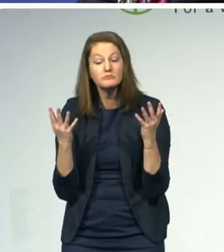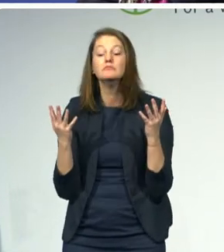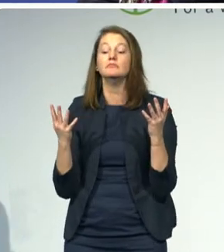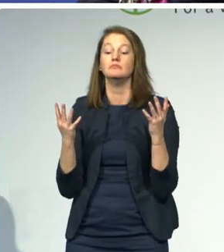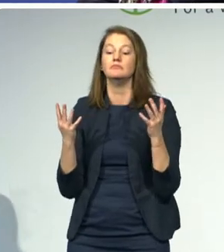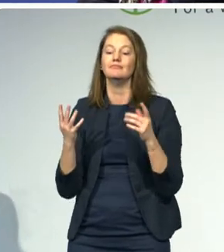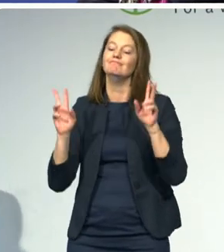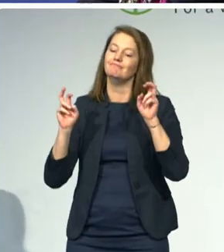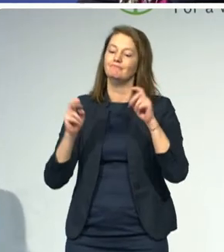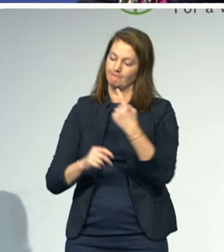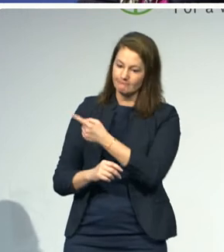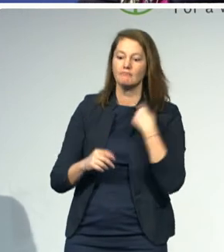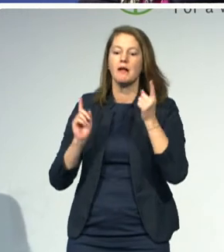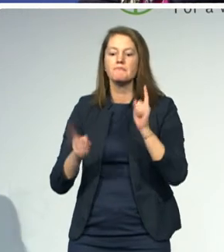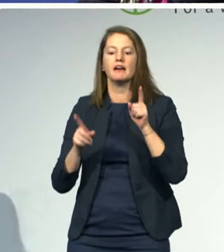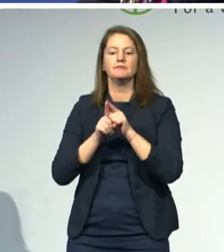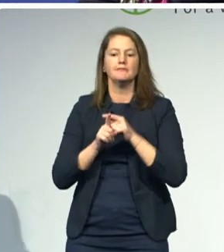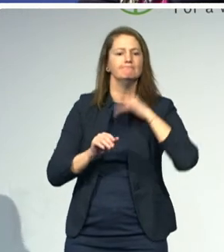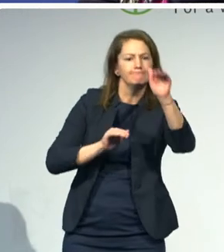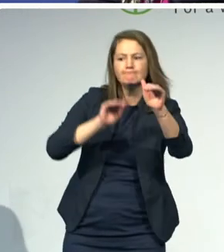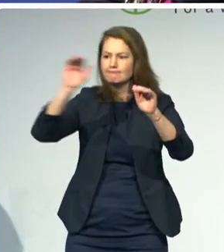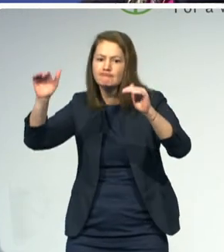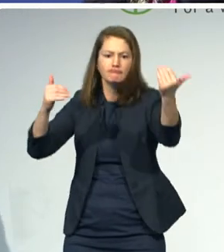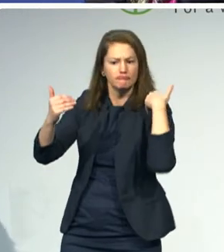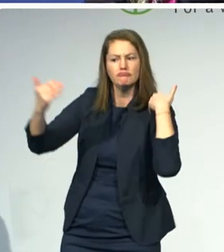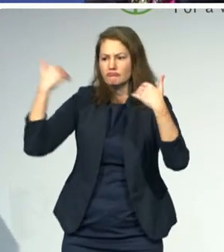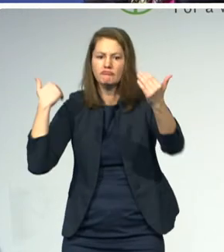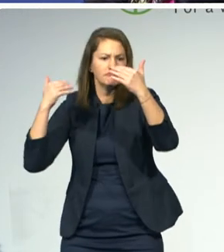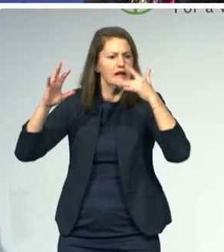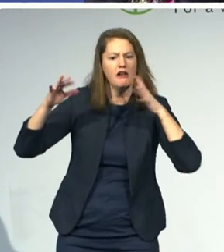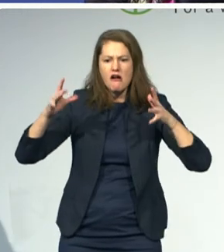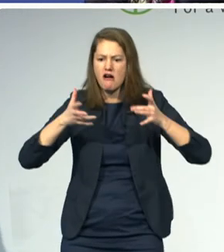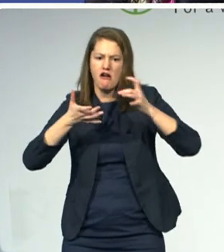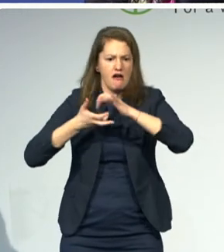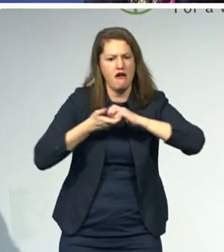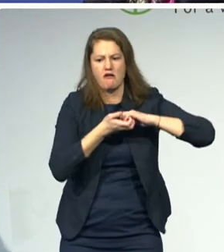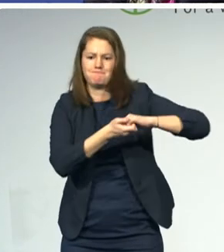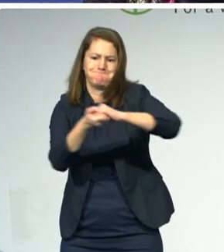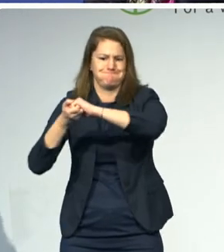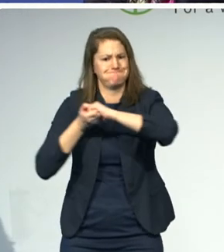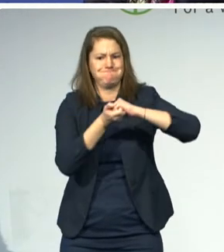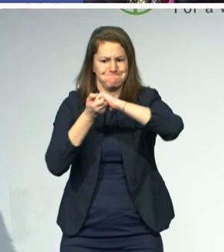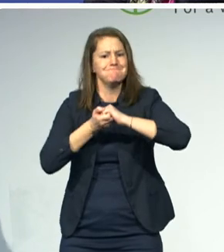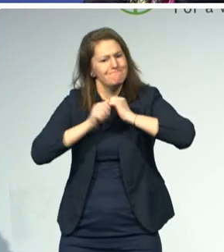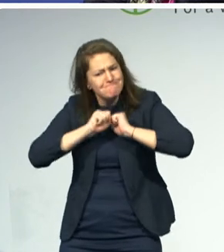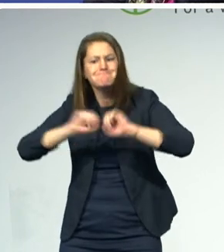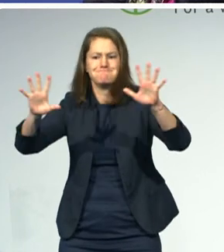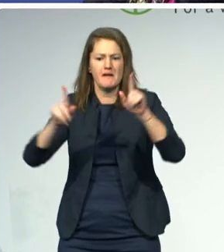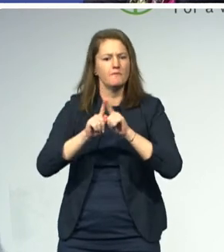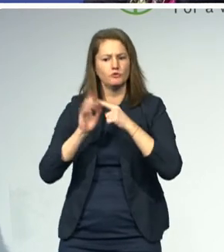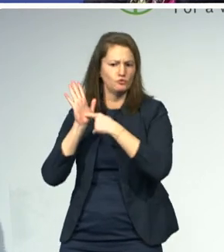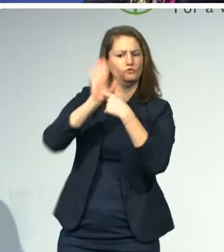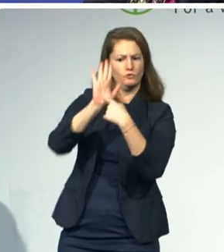so that we can make greater influence and see the impactful change we have been wanting to see